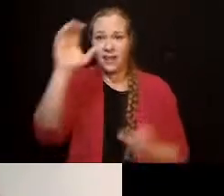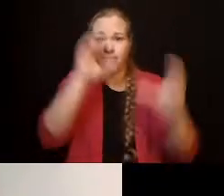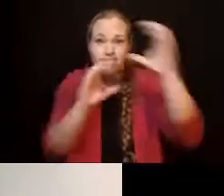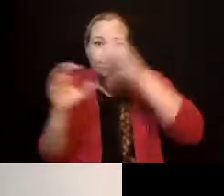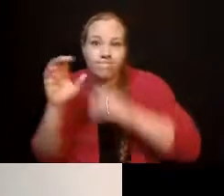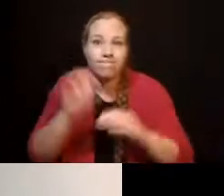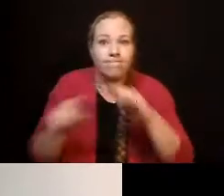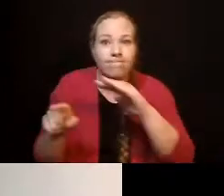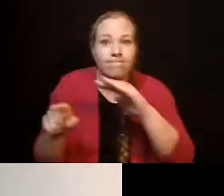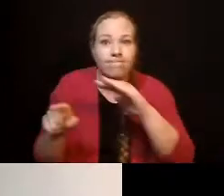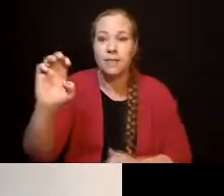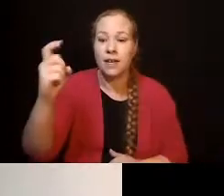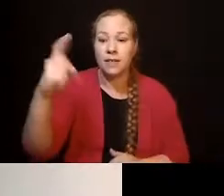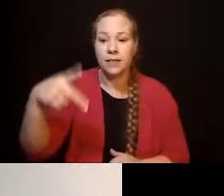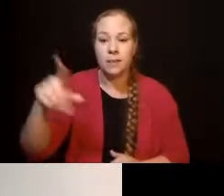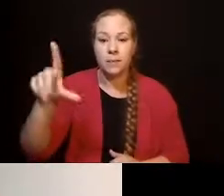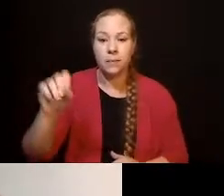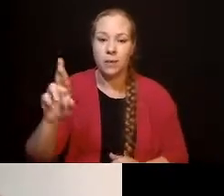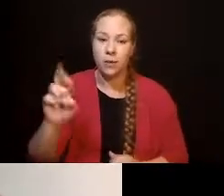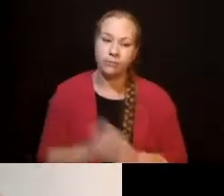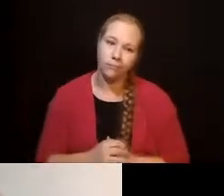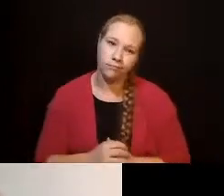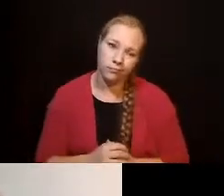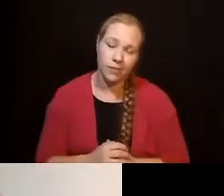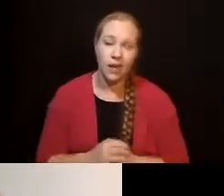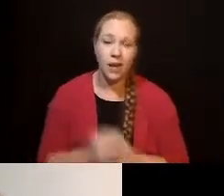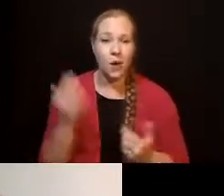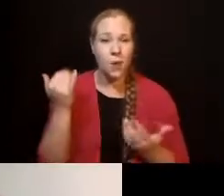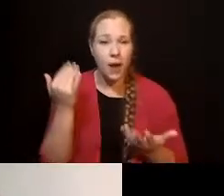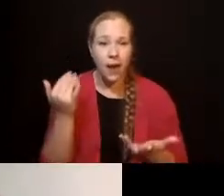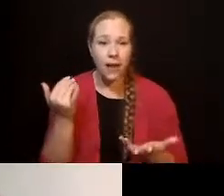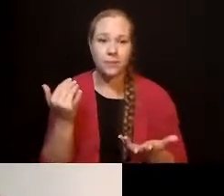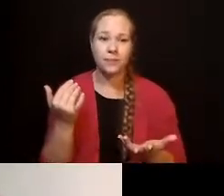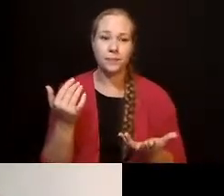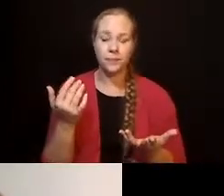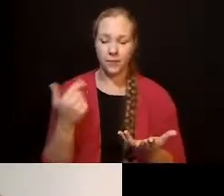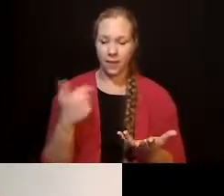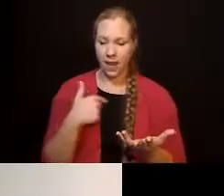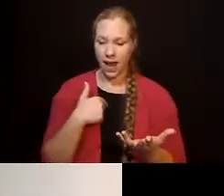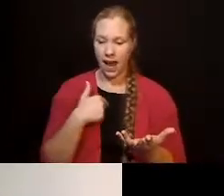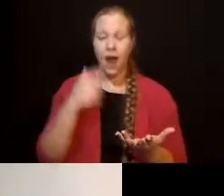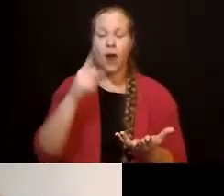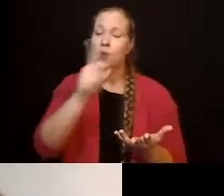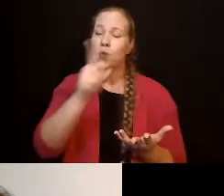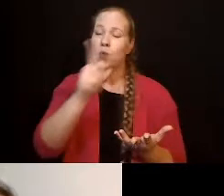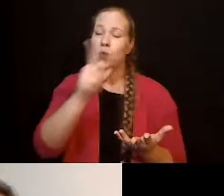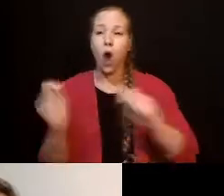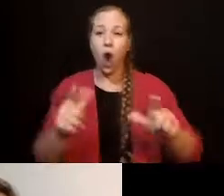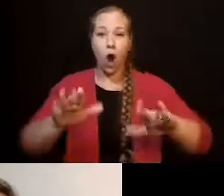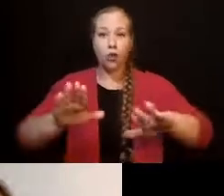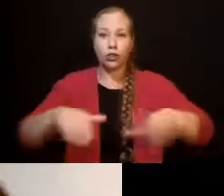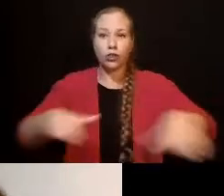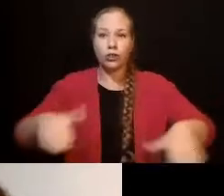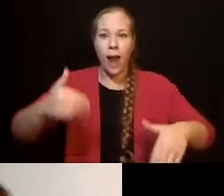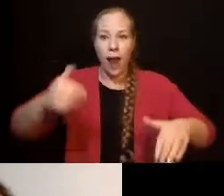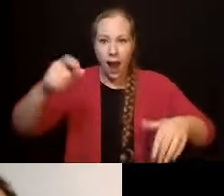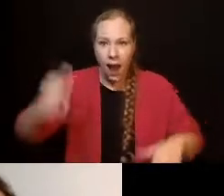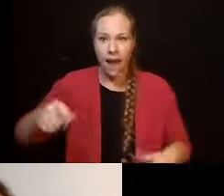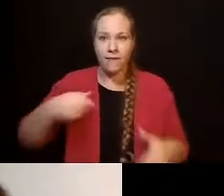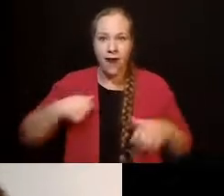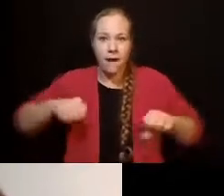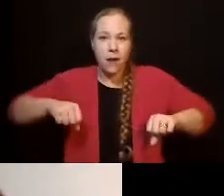a chance to be, oh, I can't think of a term. Experience it, right?